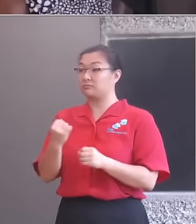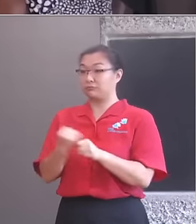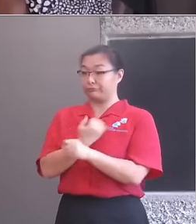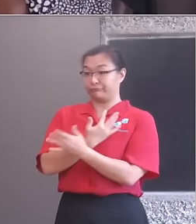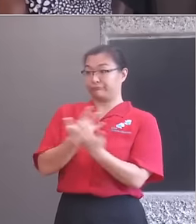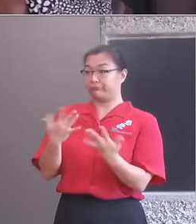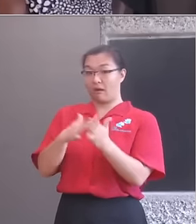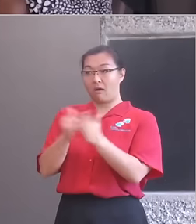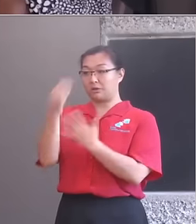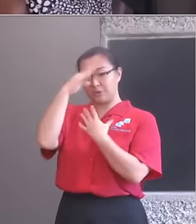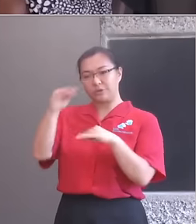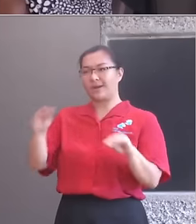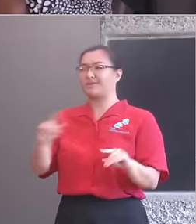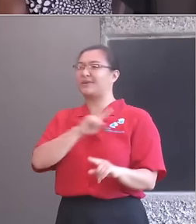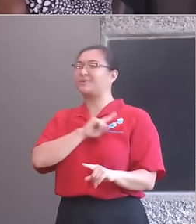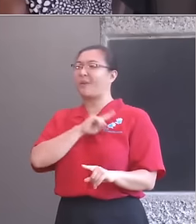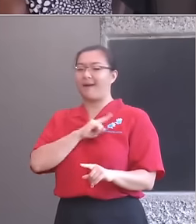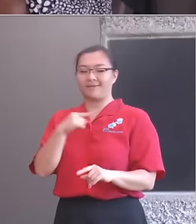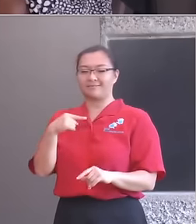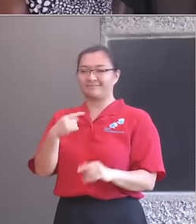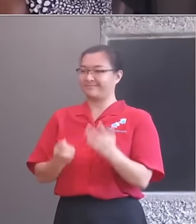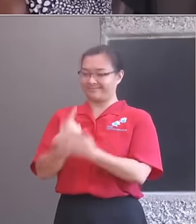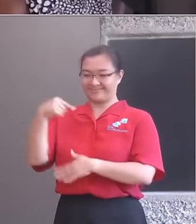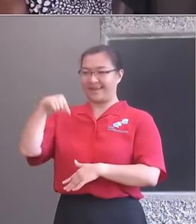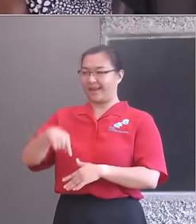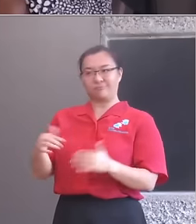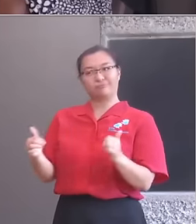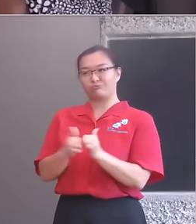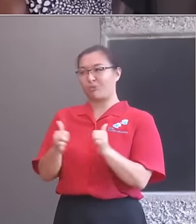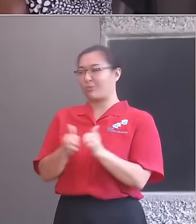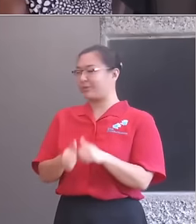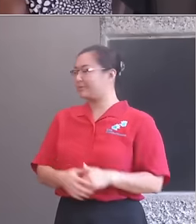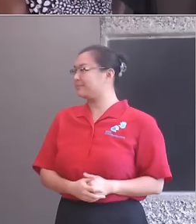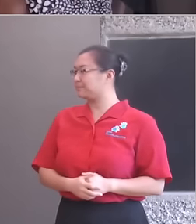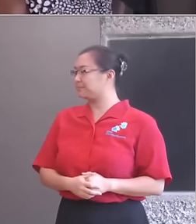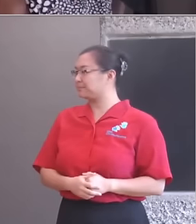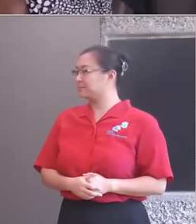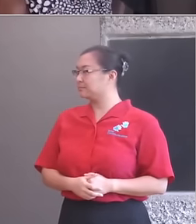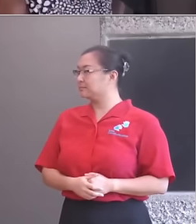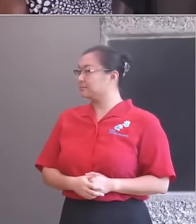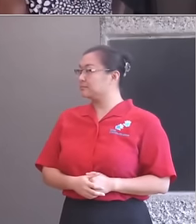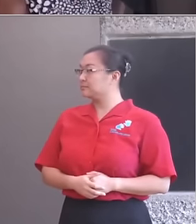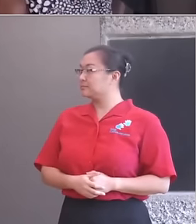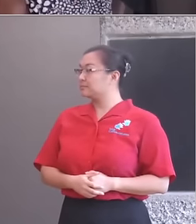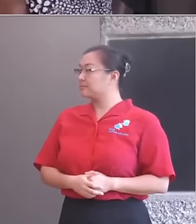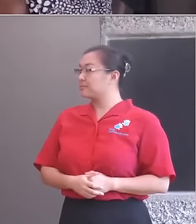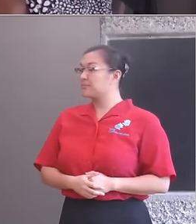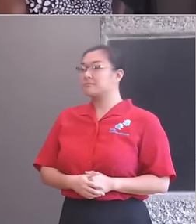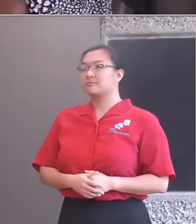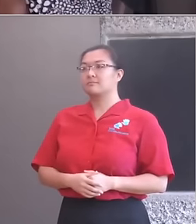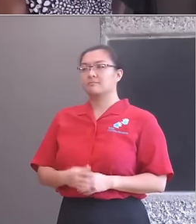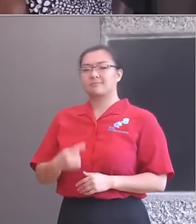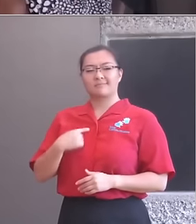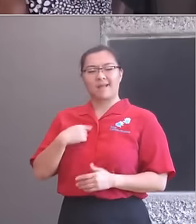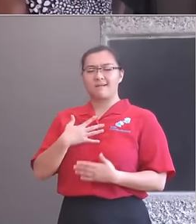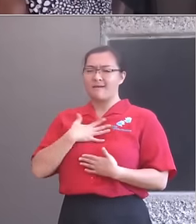so that's why it's such an appropriate venue to talk about the importance of cultural education. I loved listening to what Nick